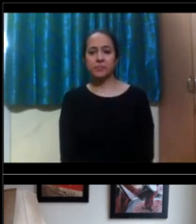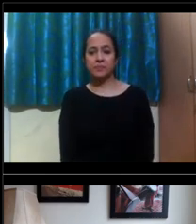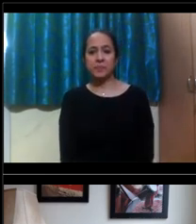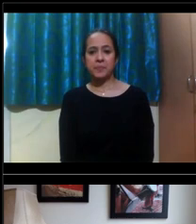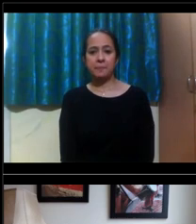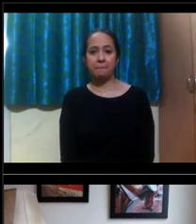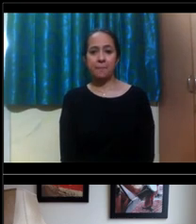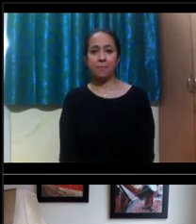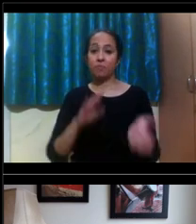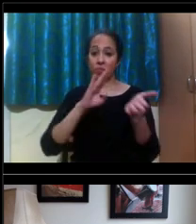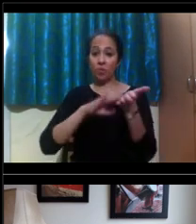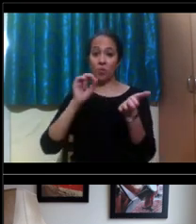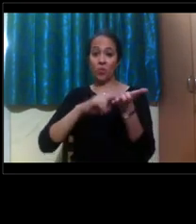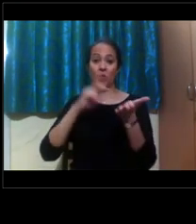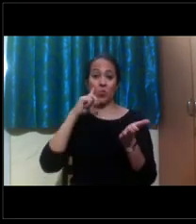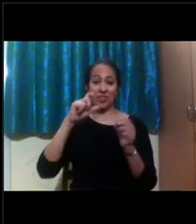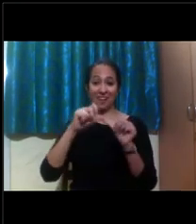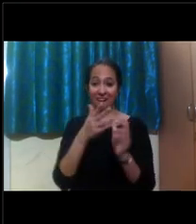Monica, would you like to go?